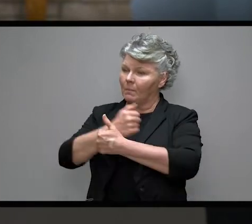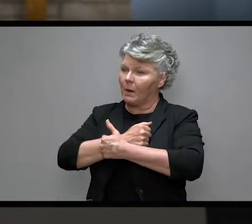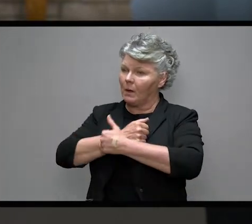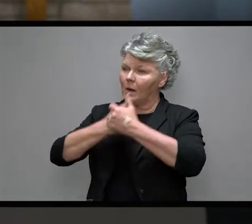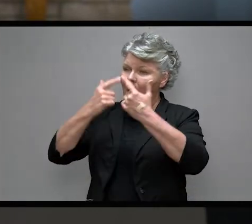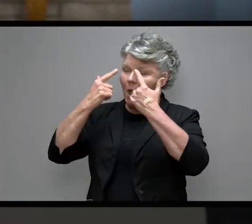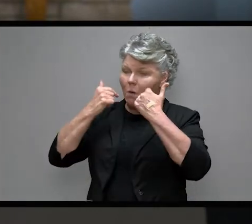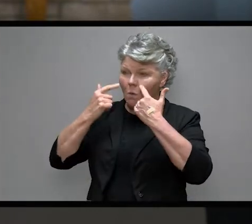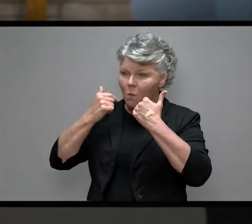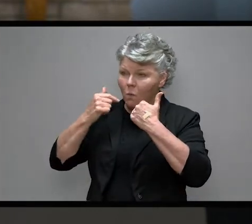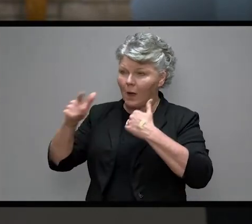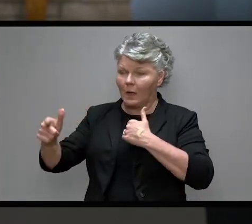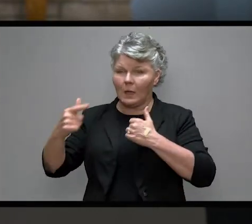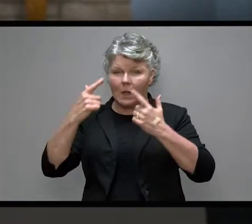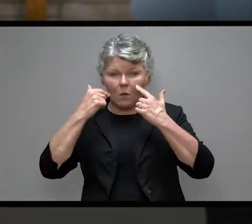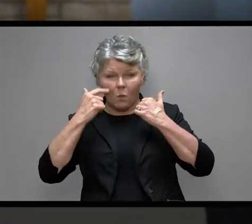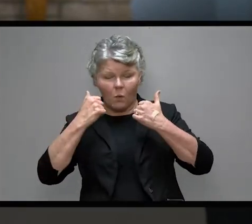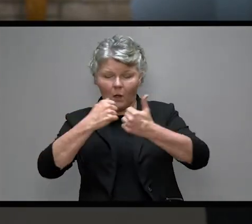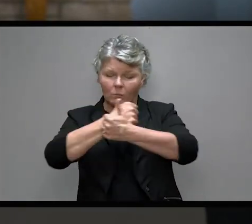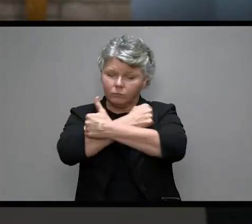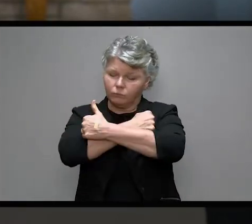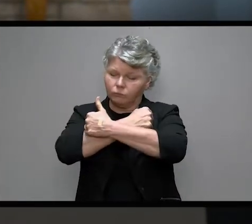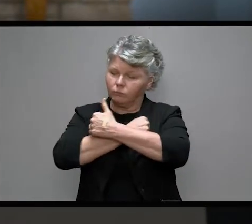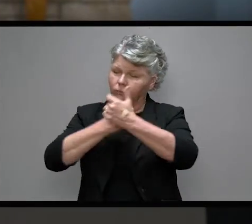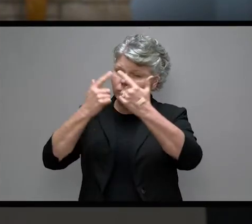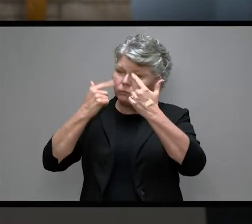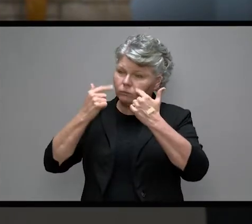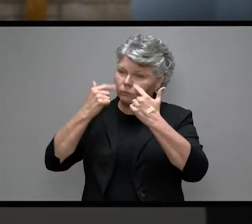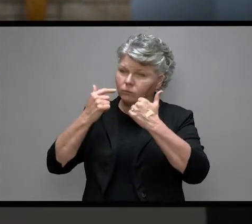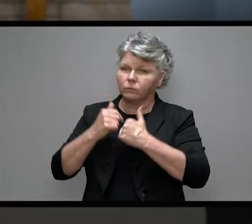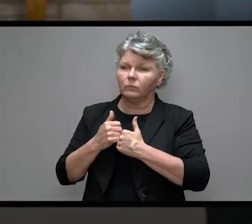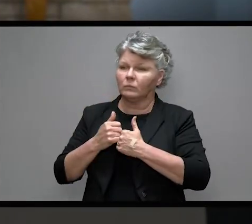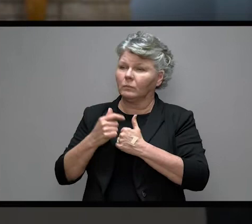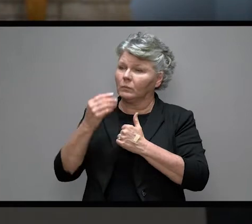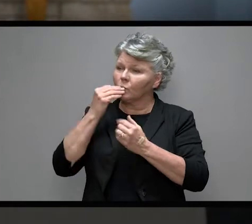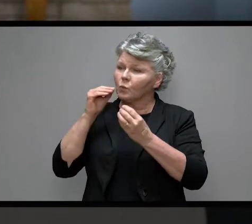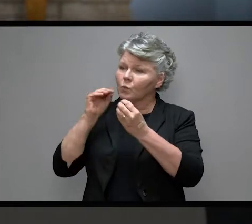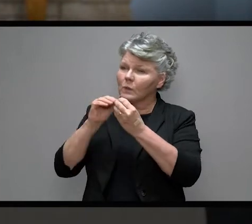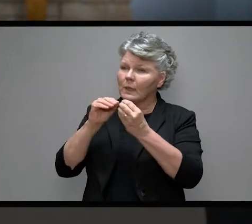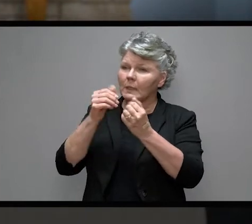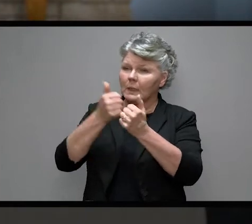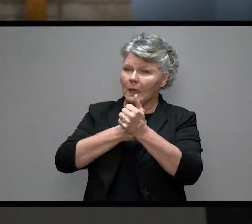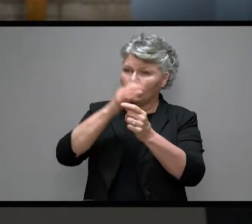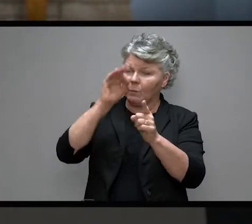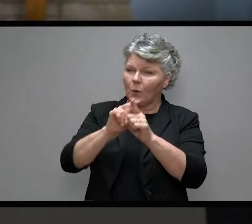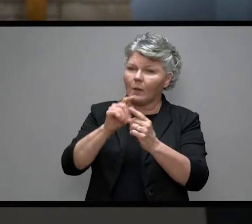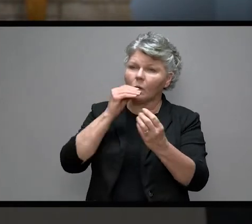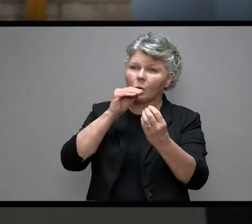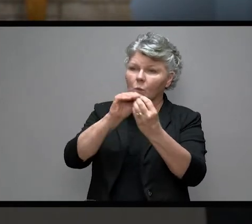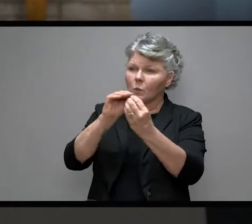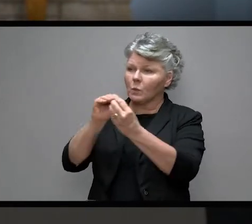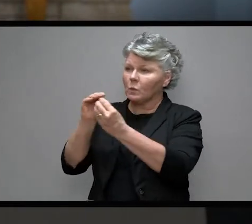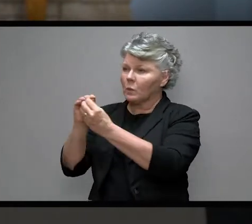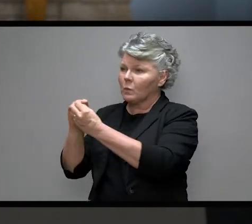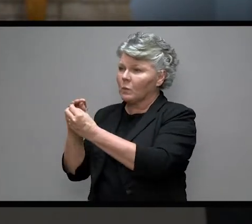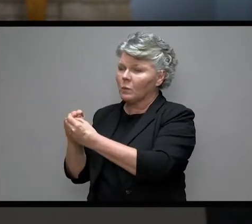And Benjamin wept upon his neck. And he kissed all of his brothers and wept upon them.